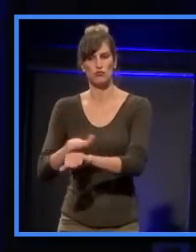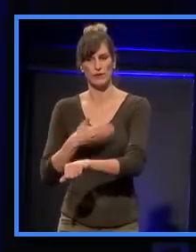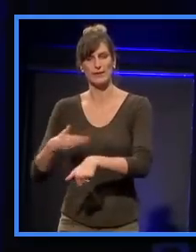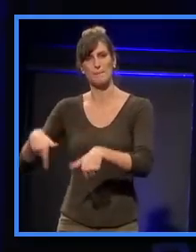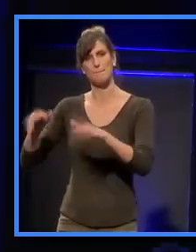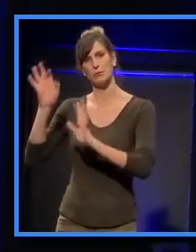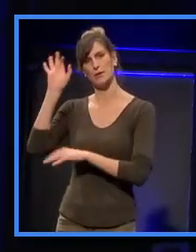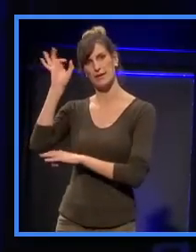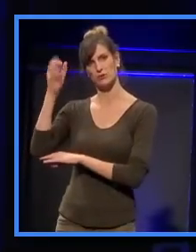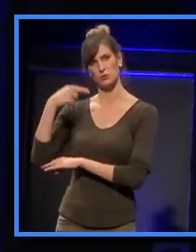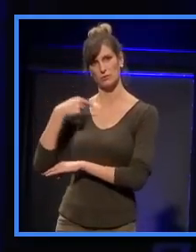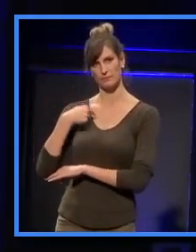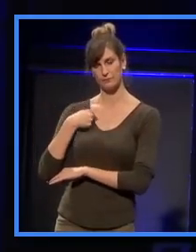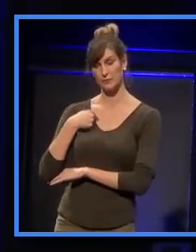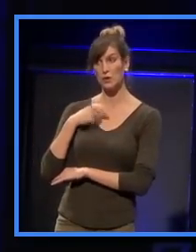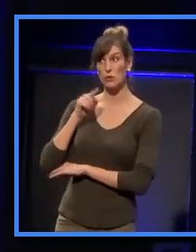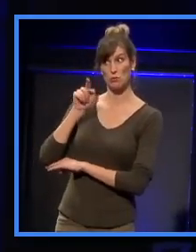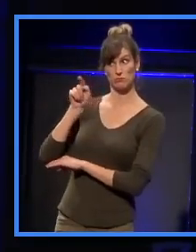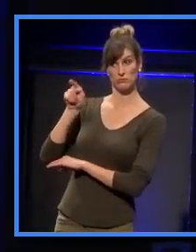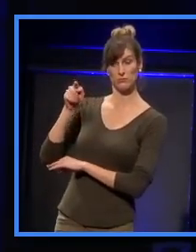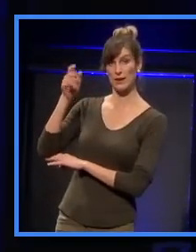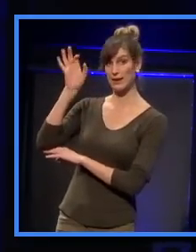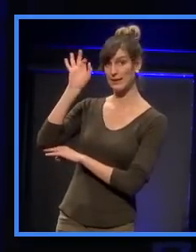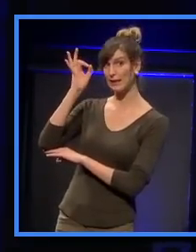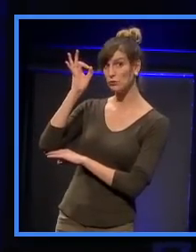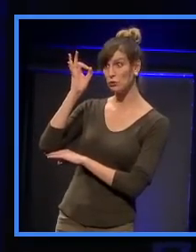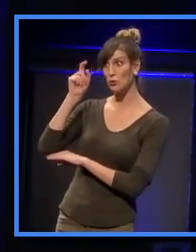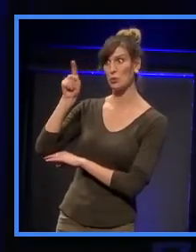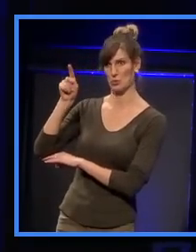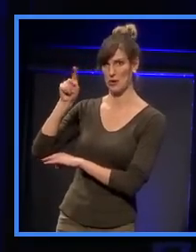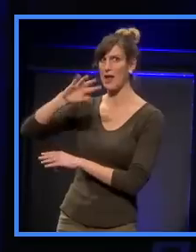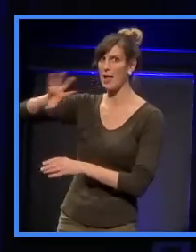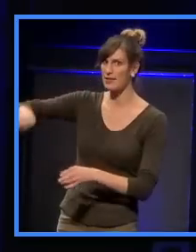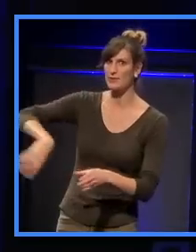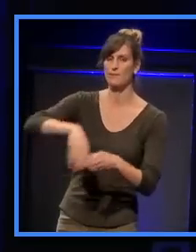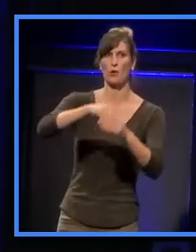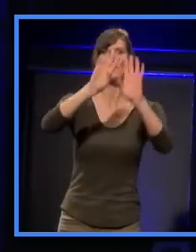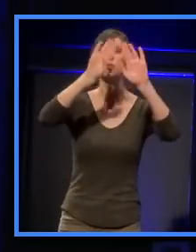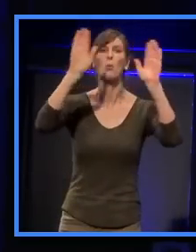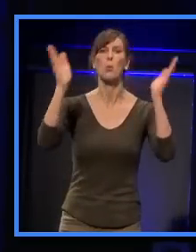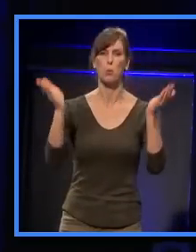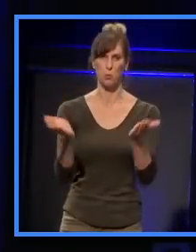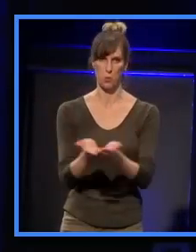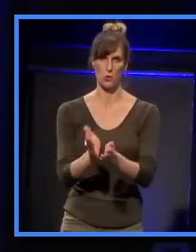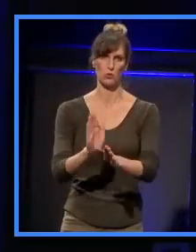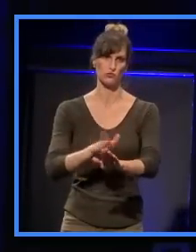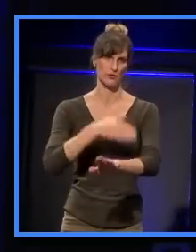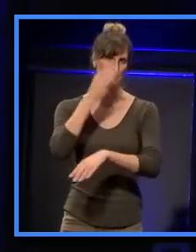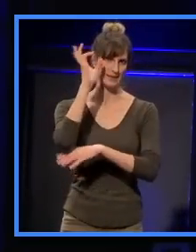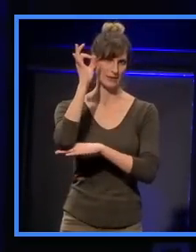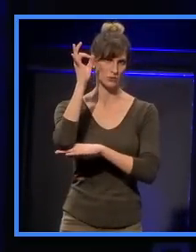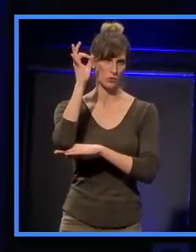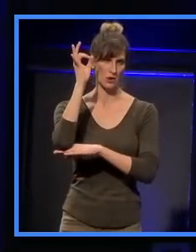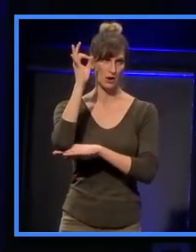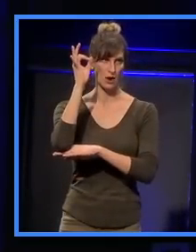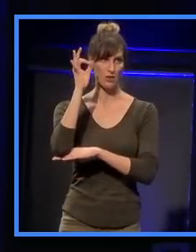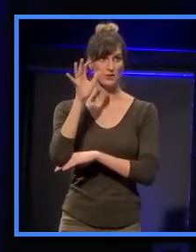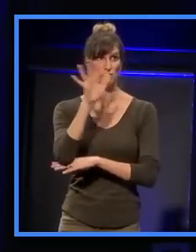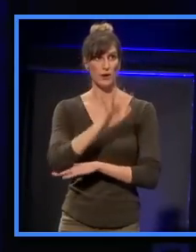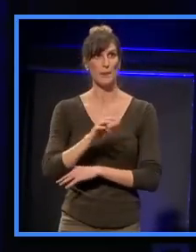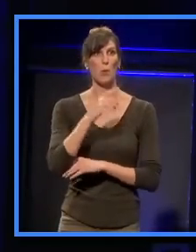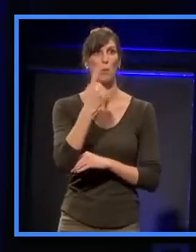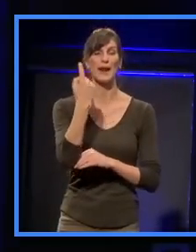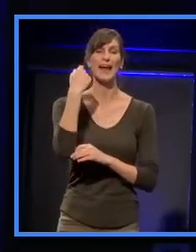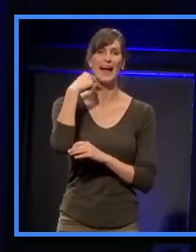many of you might not know is that the New Zealand Green Building Council is actually part of the World Green Building Council. We are one of about 100 green building